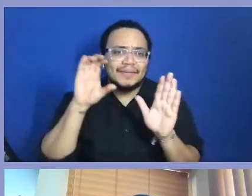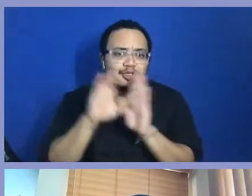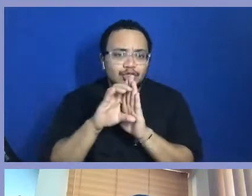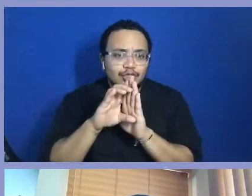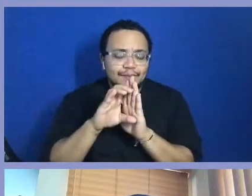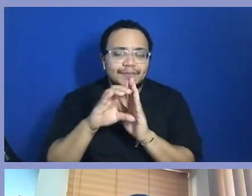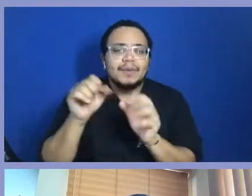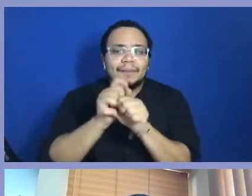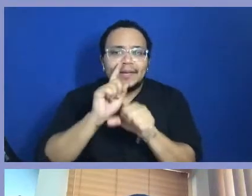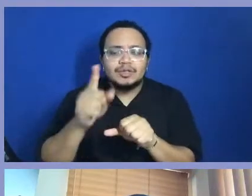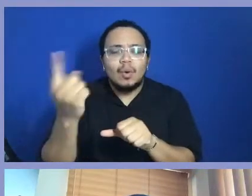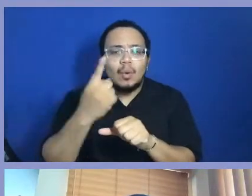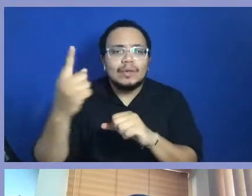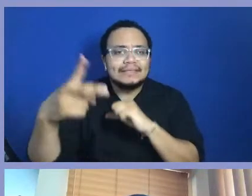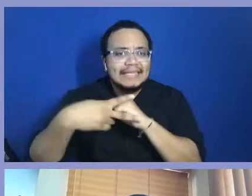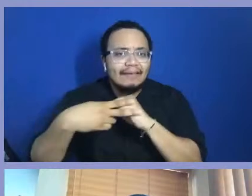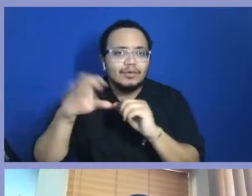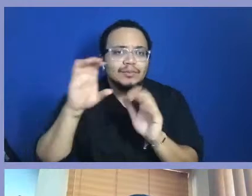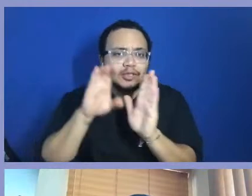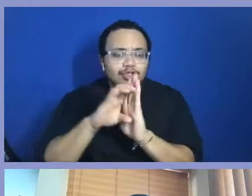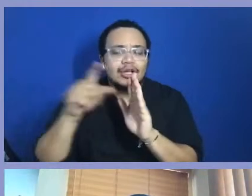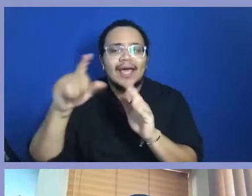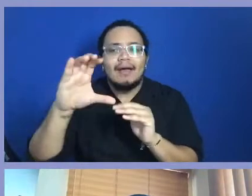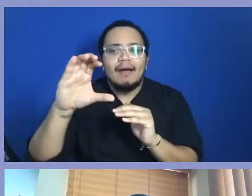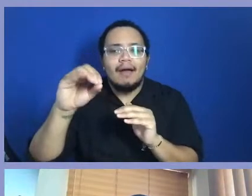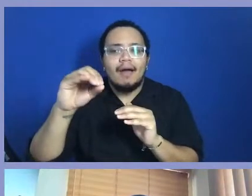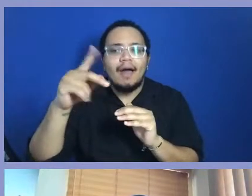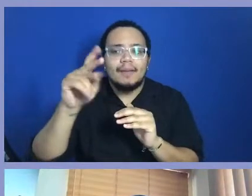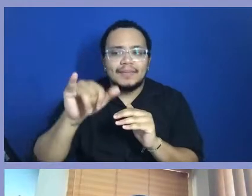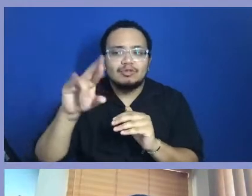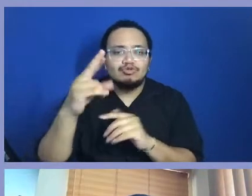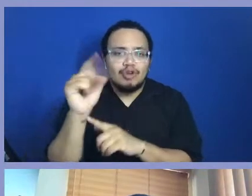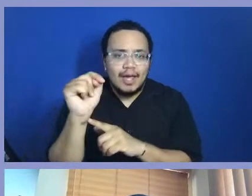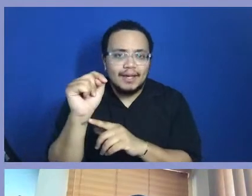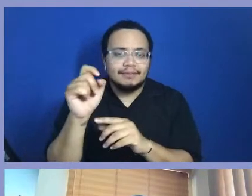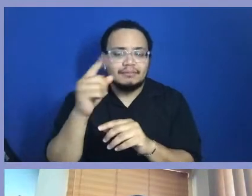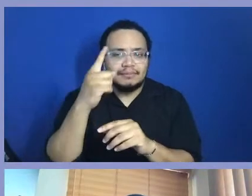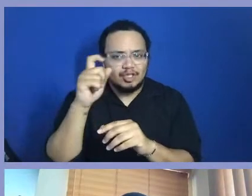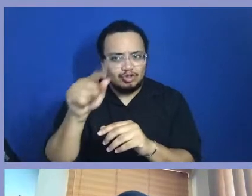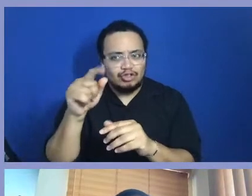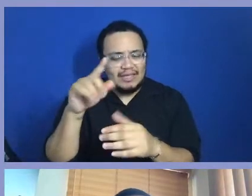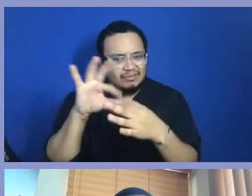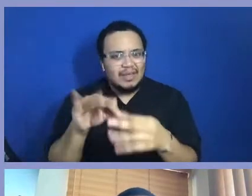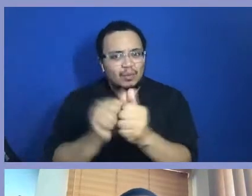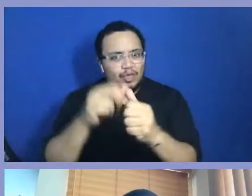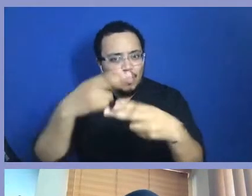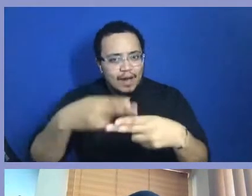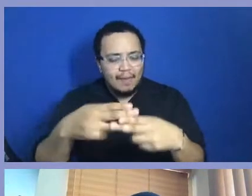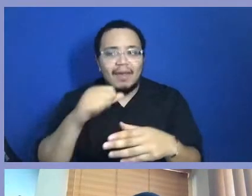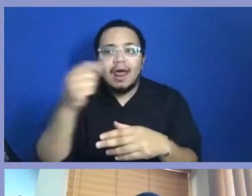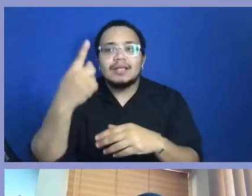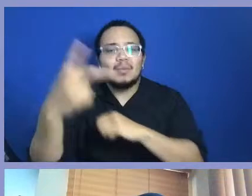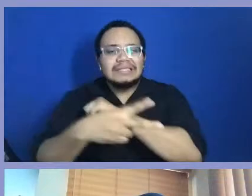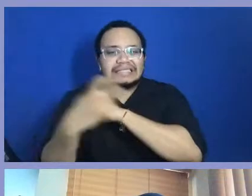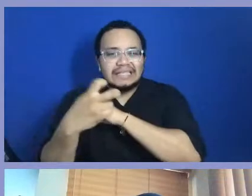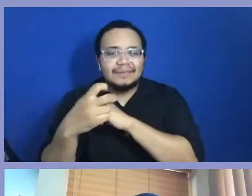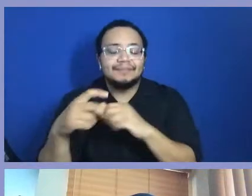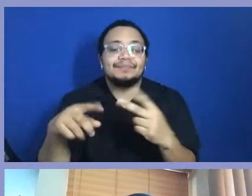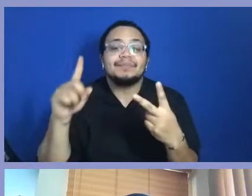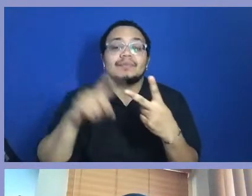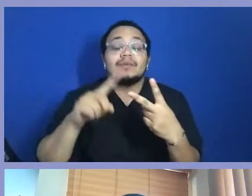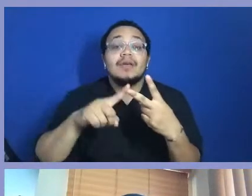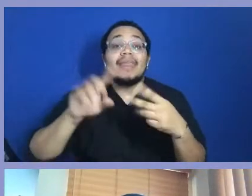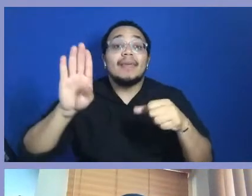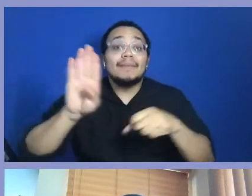Number two, the business of photography. If you are not creative, if you do not